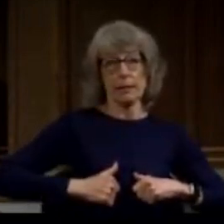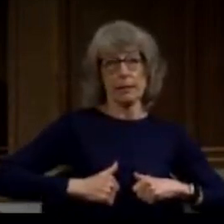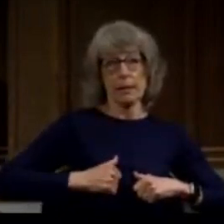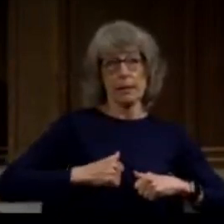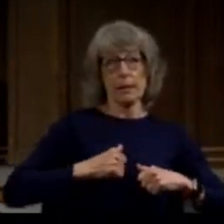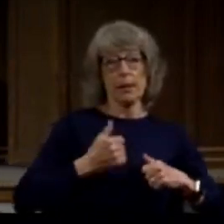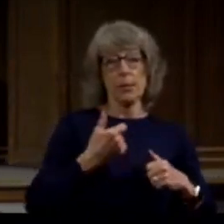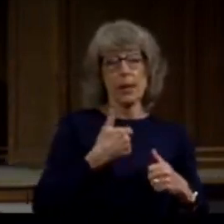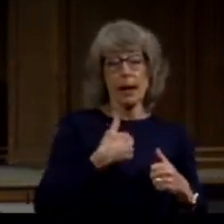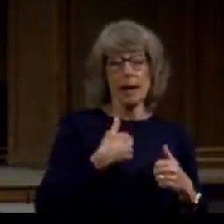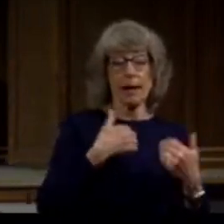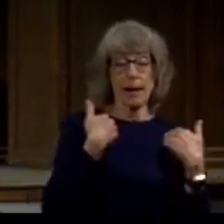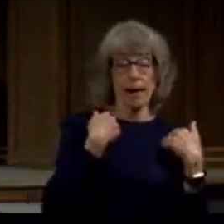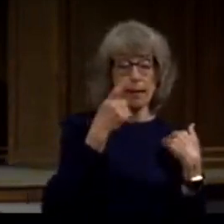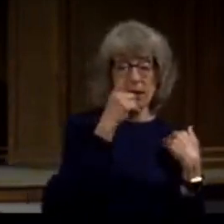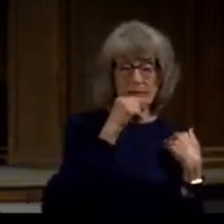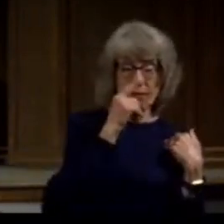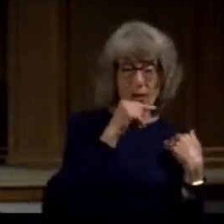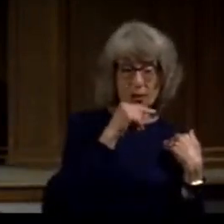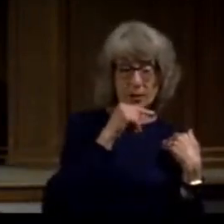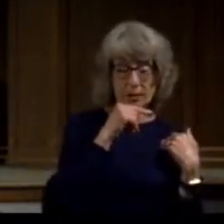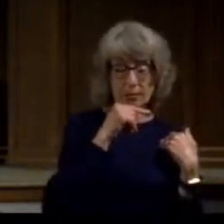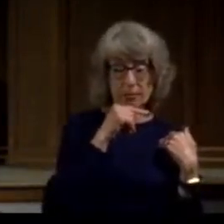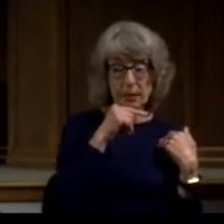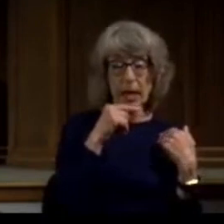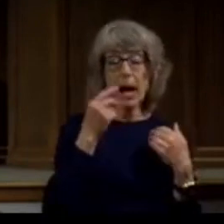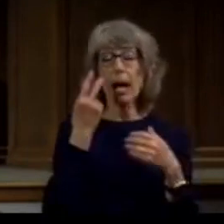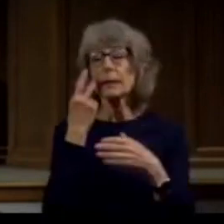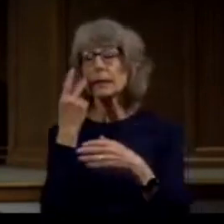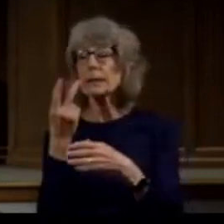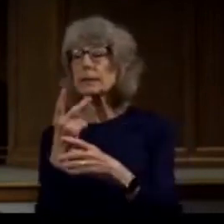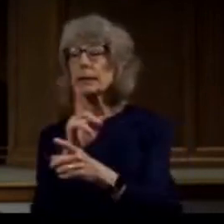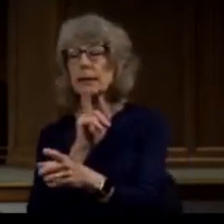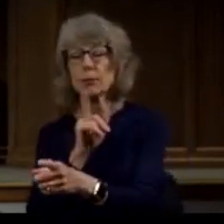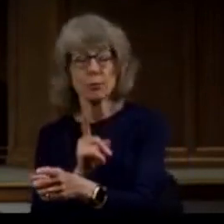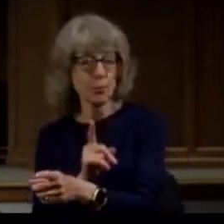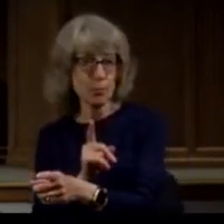when you find yourself upset with what the church is